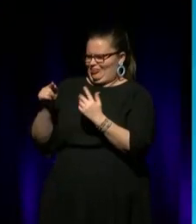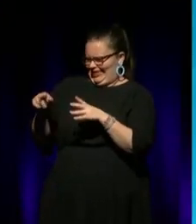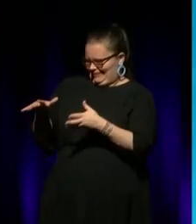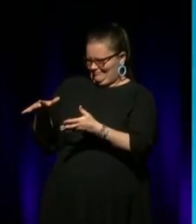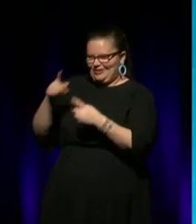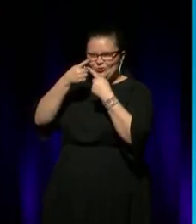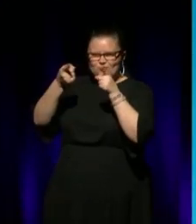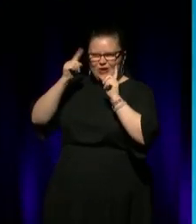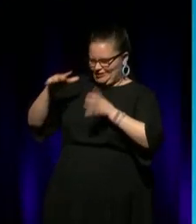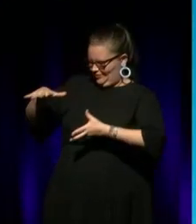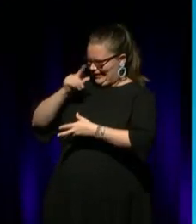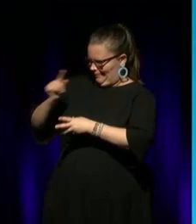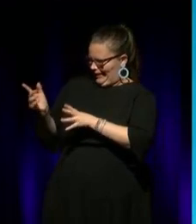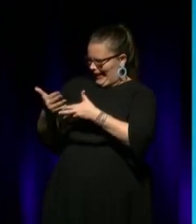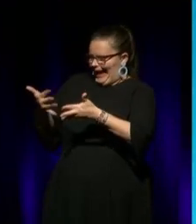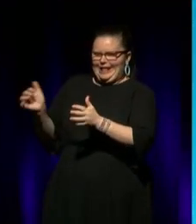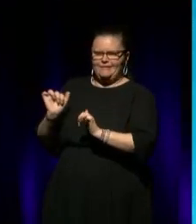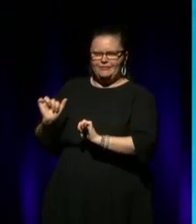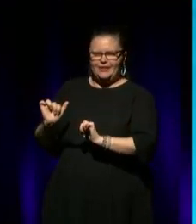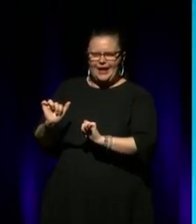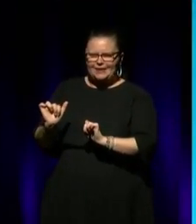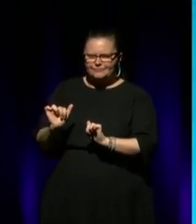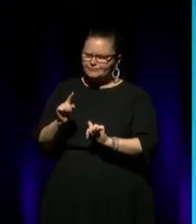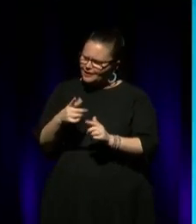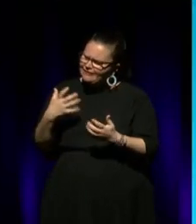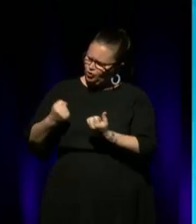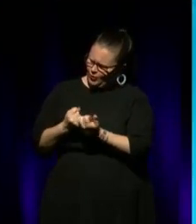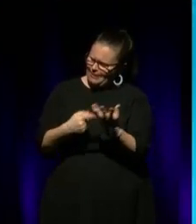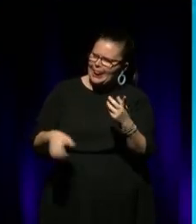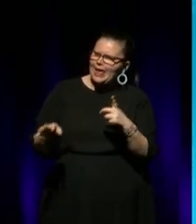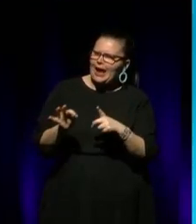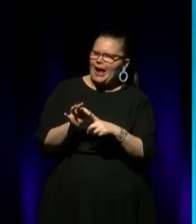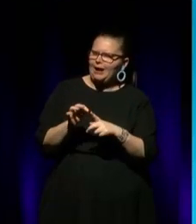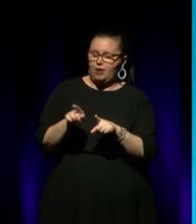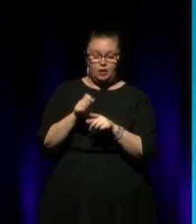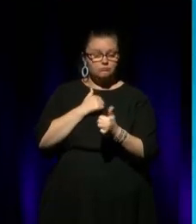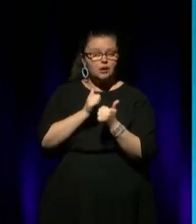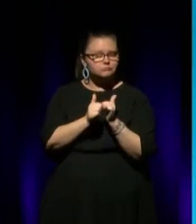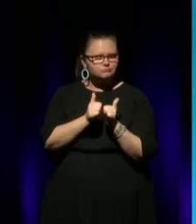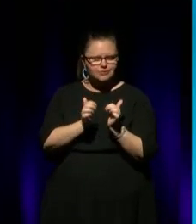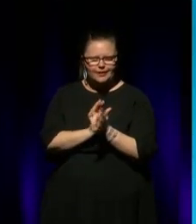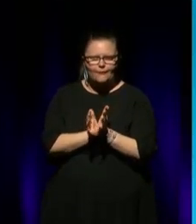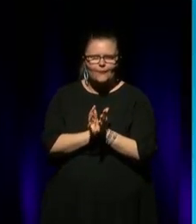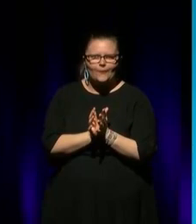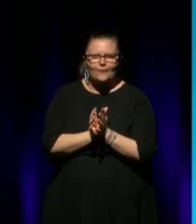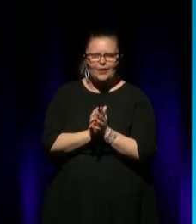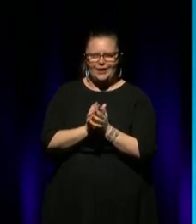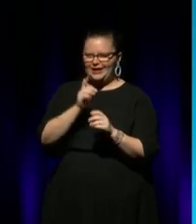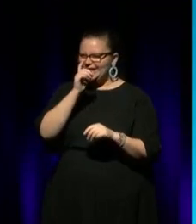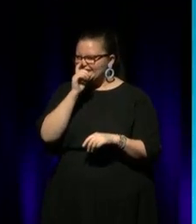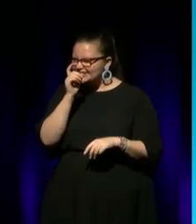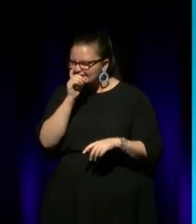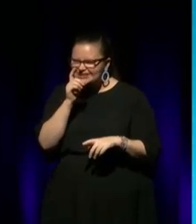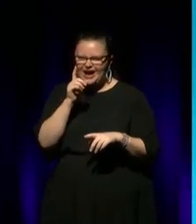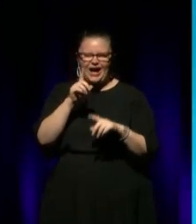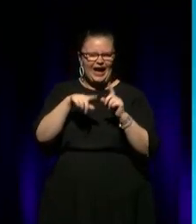graduates going to the front, you know. You had to back it up though. had to back it Yeah, look, my brothers were keen, you know. I had brothers and sisters in Jenna Mnanyan and